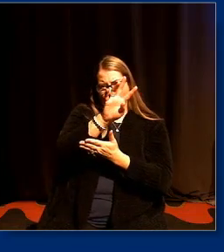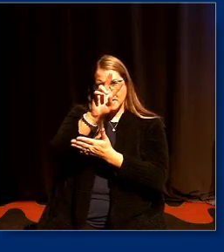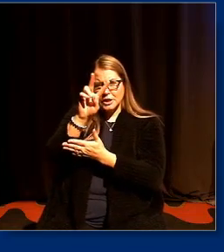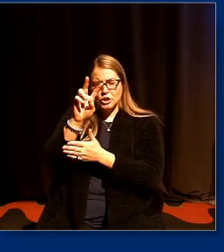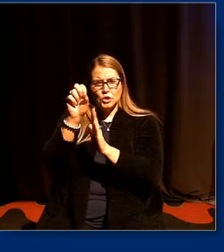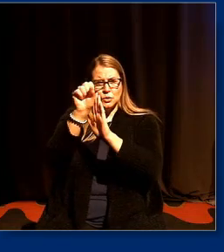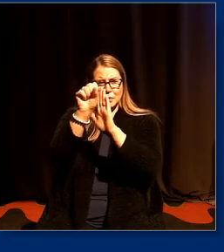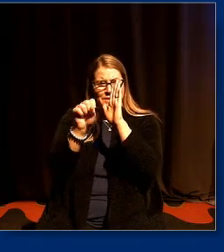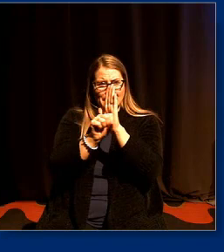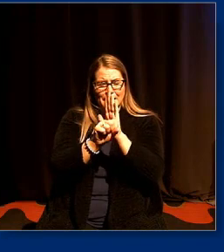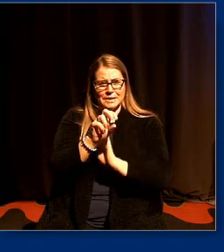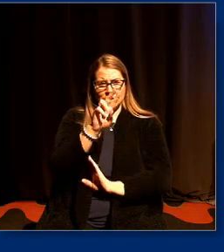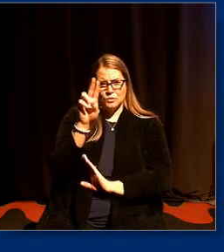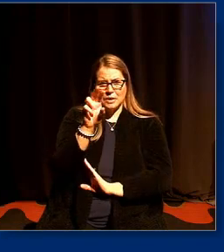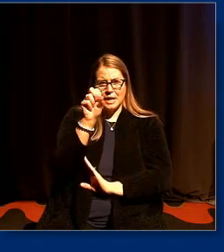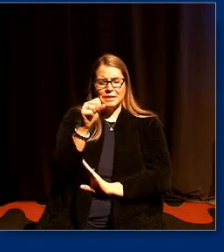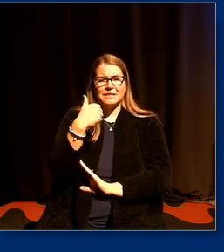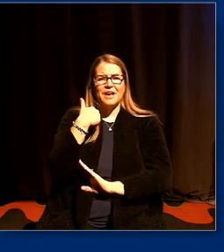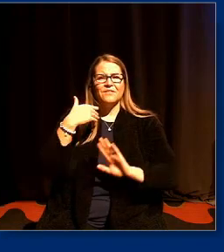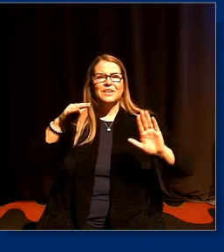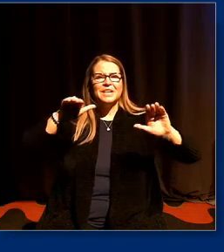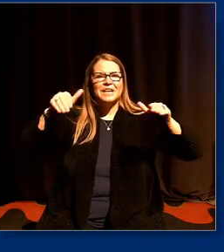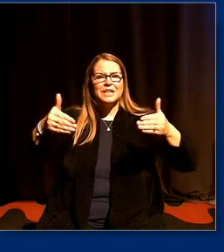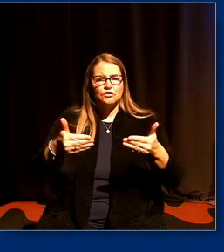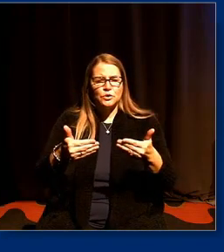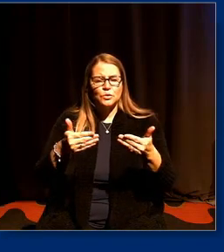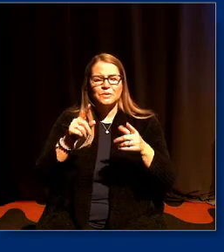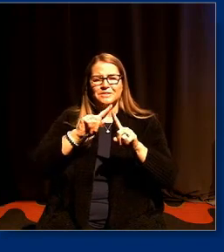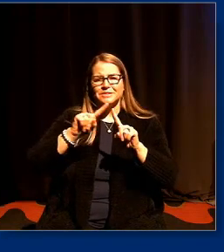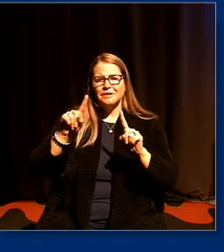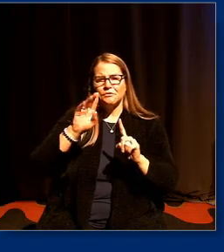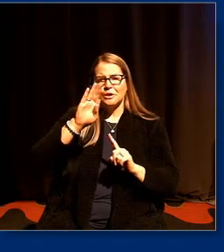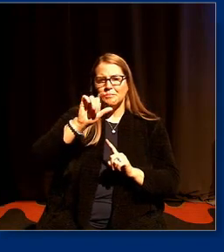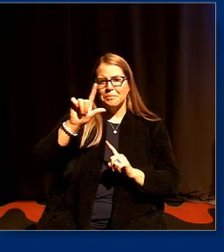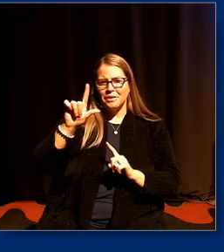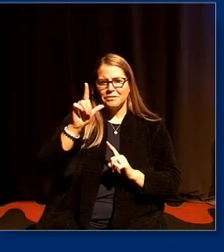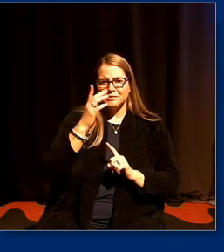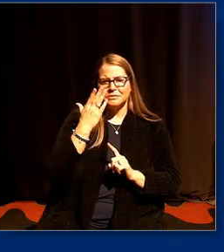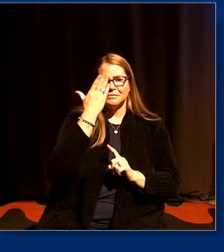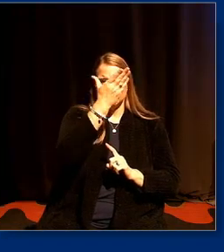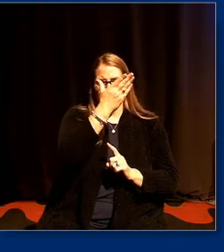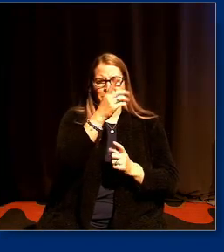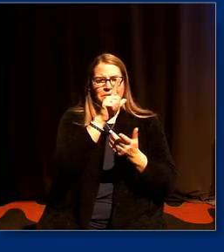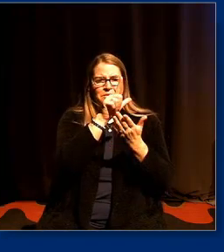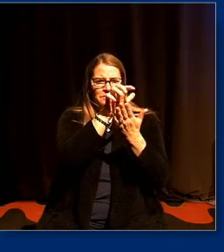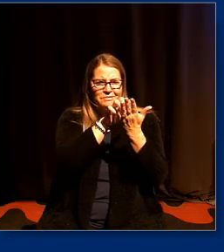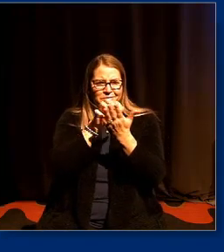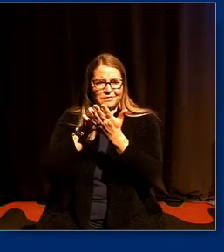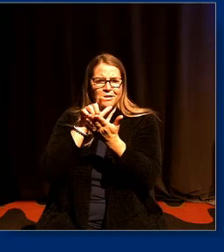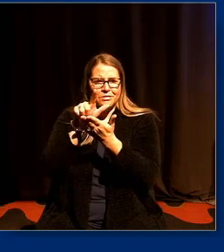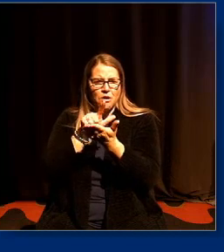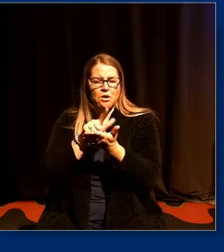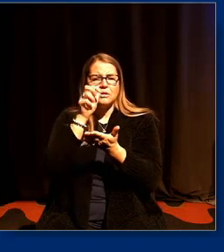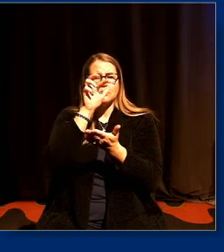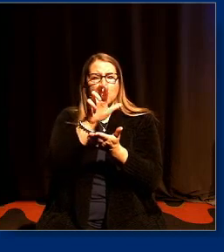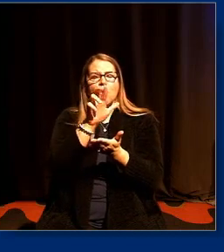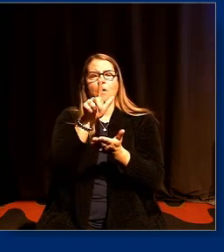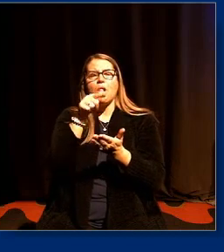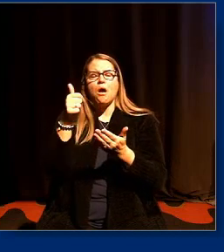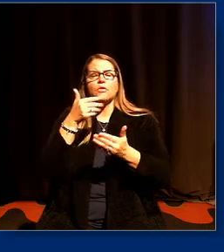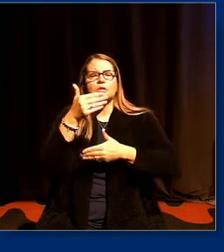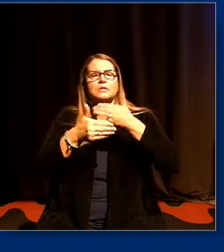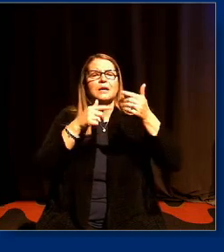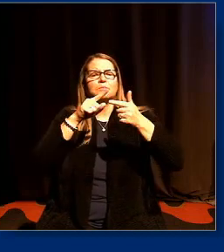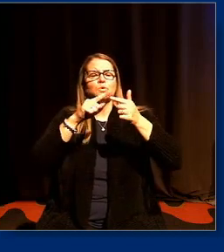in the u.s have introduced bills schools or taken other steps to restrict teaching critical